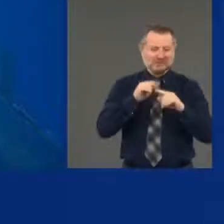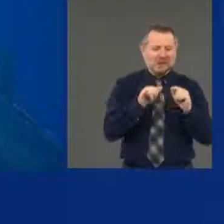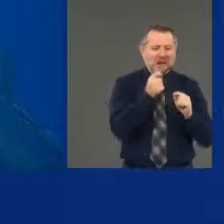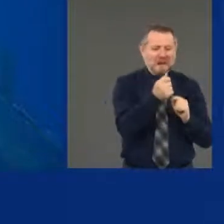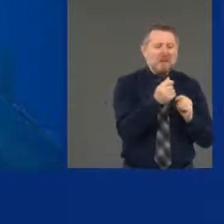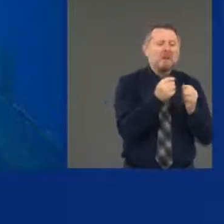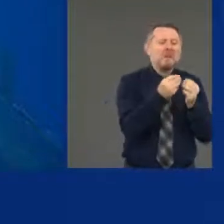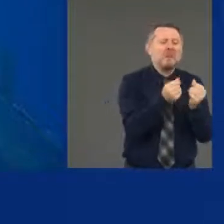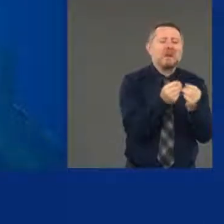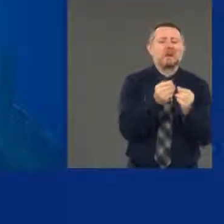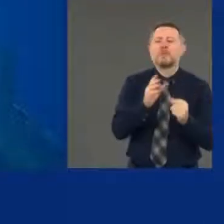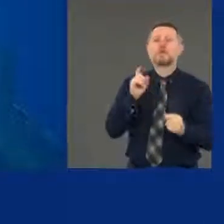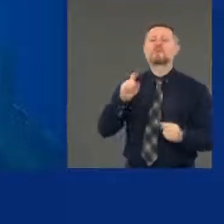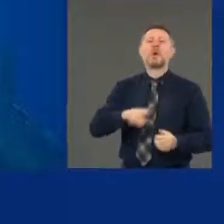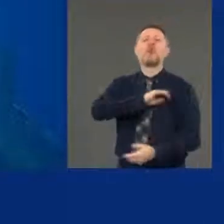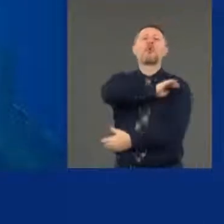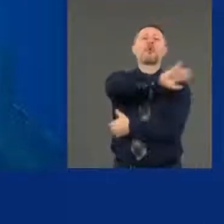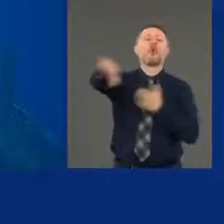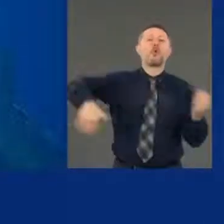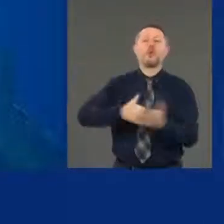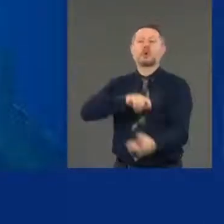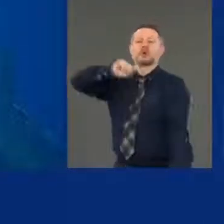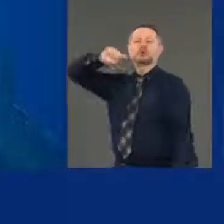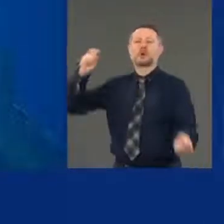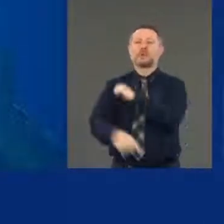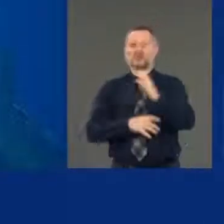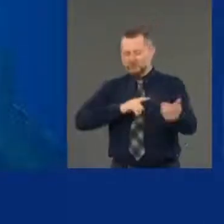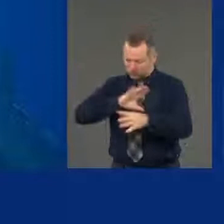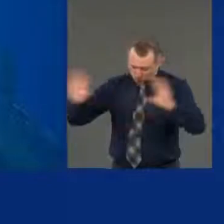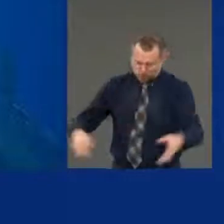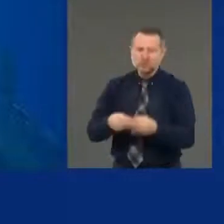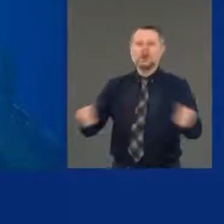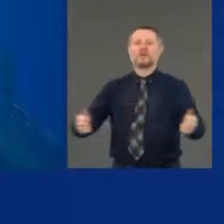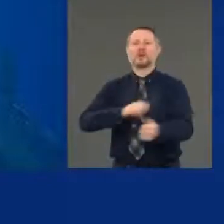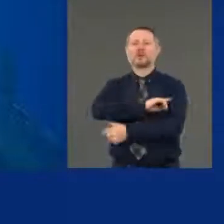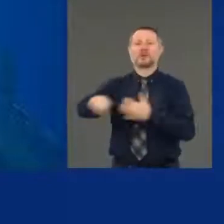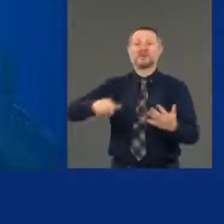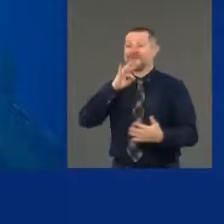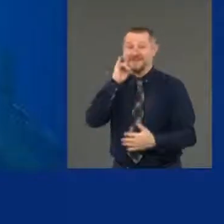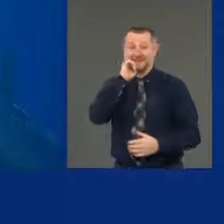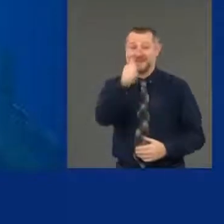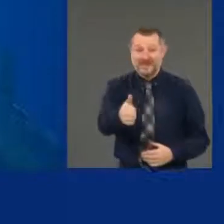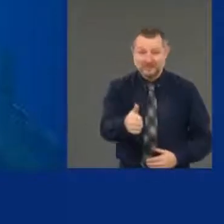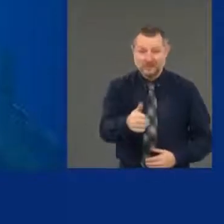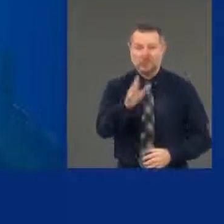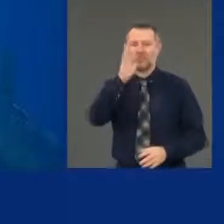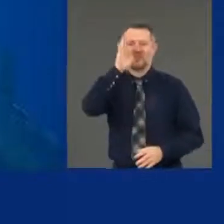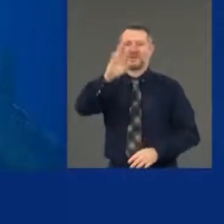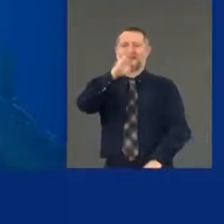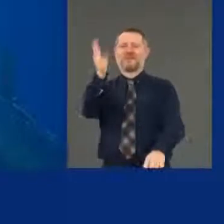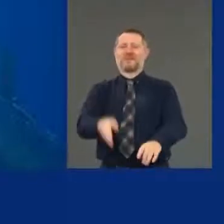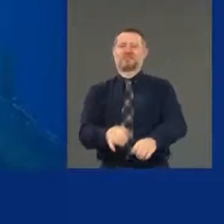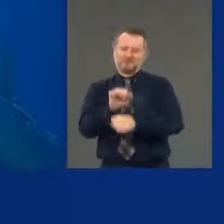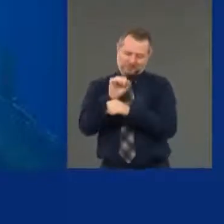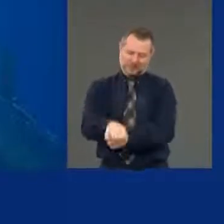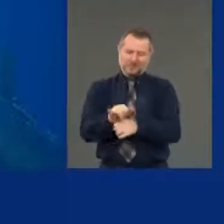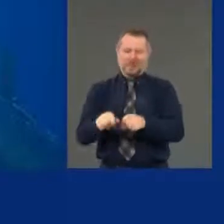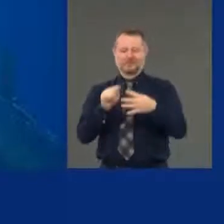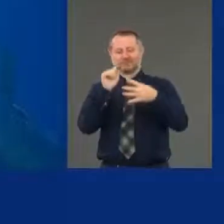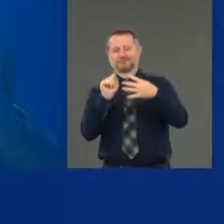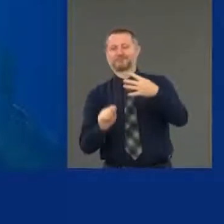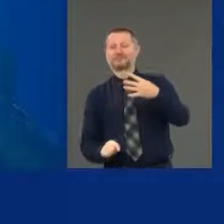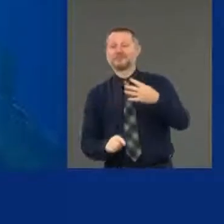or you will never defeat it. That's the justice agenda. And this has to be done on a federal level.